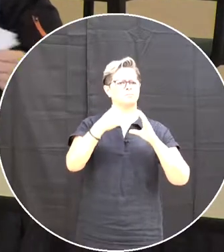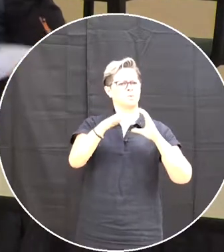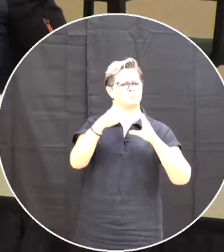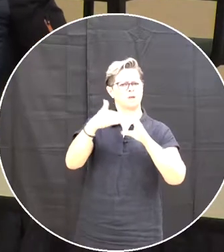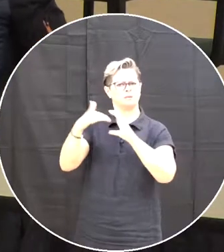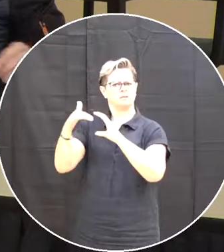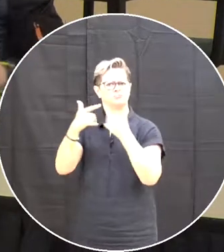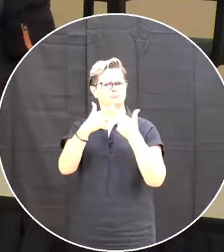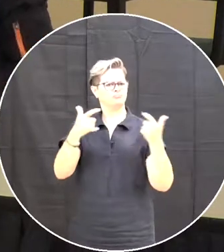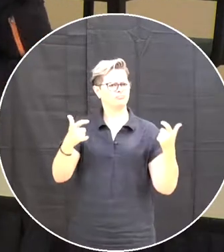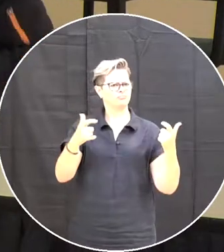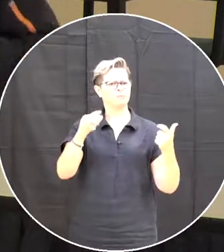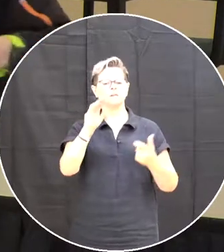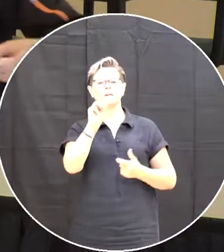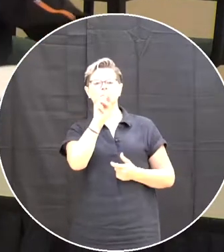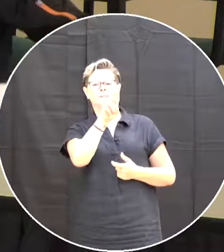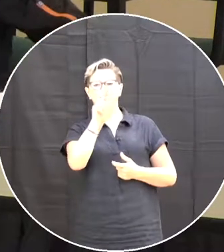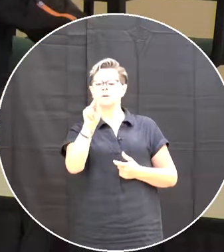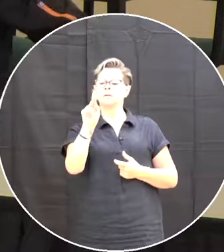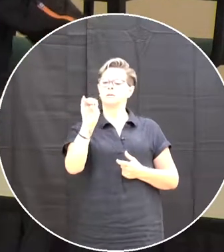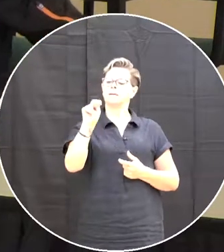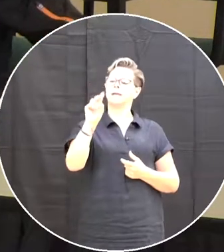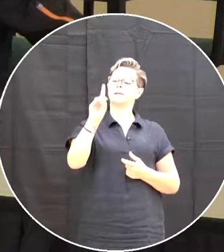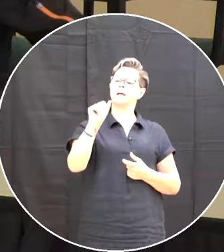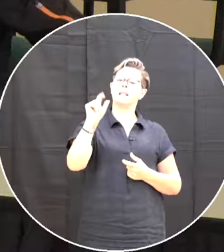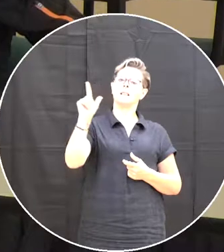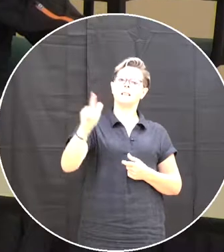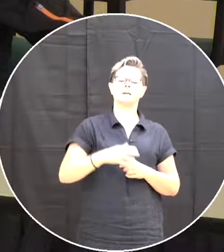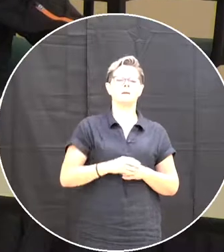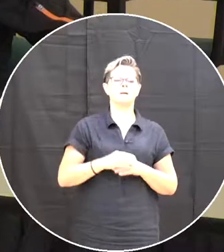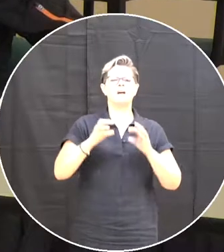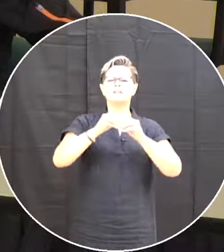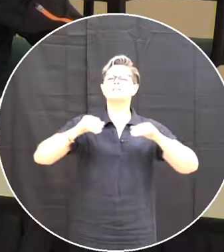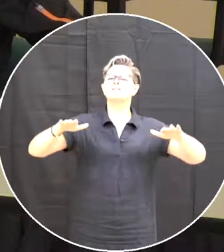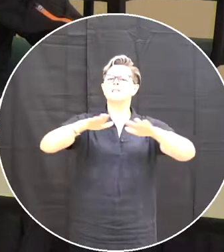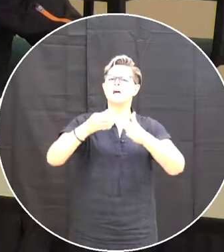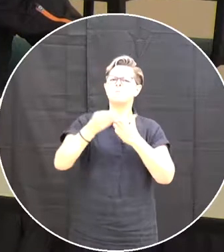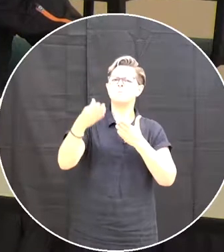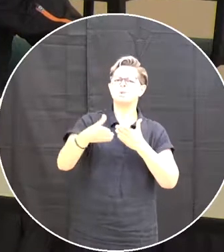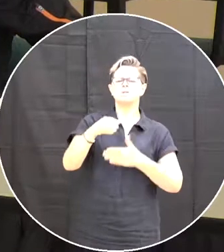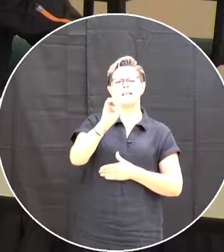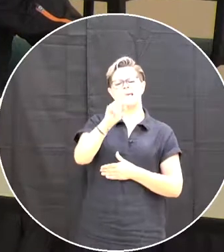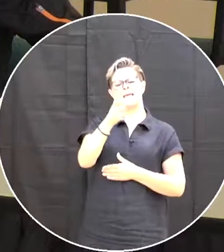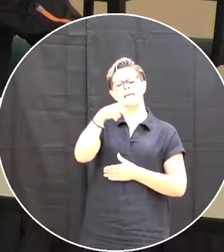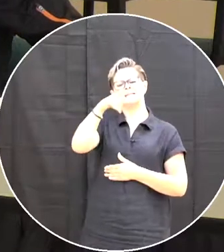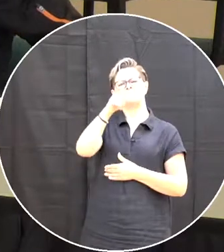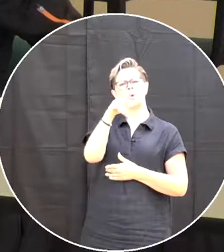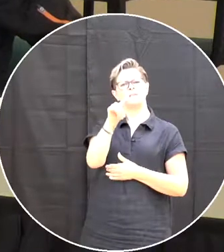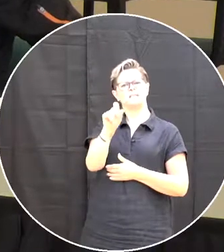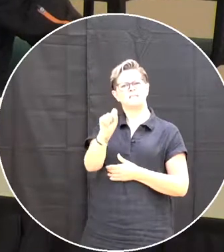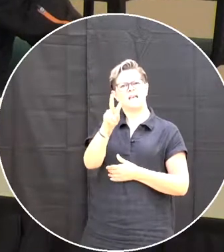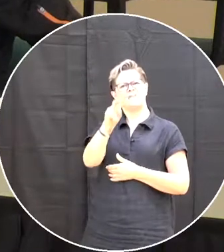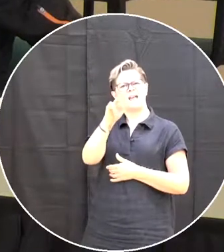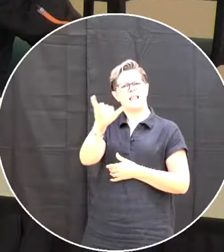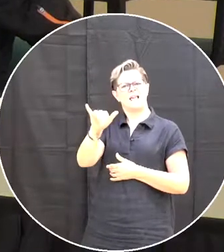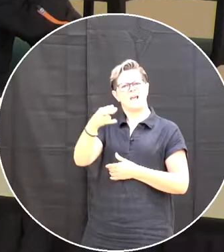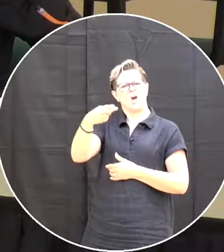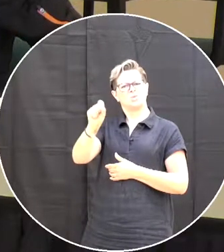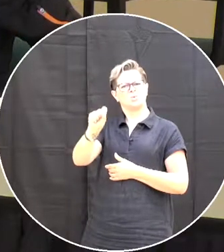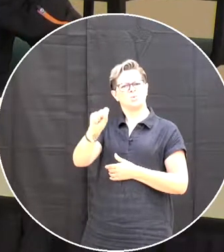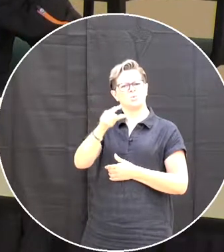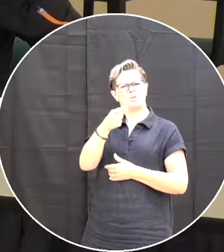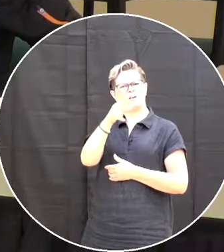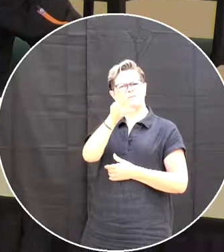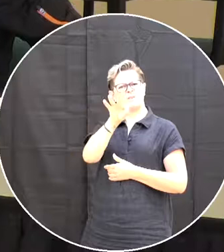package yes mr kendall just the uh land purchase exploits valley high school and grand falls windsor yeah could